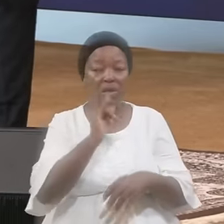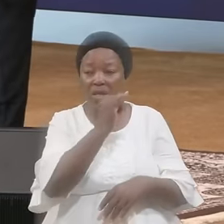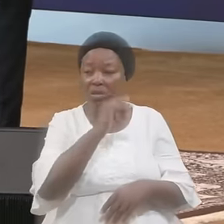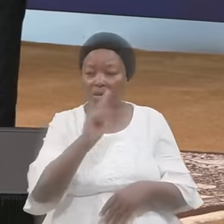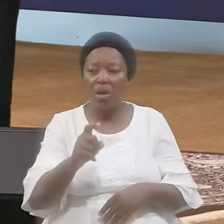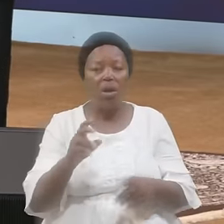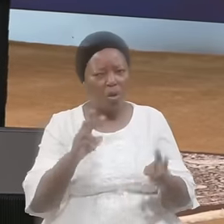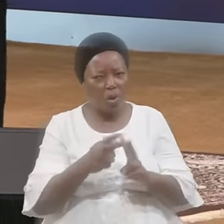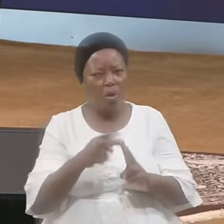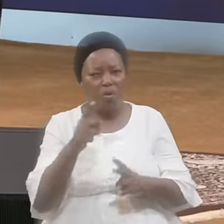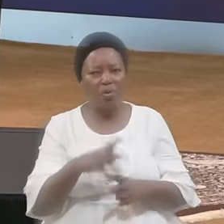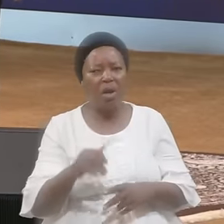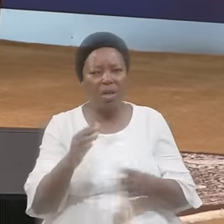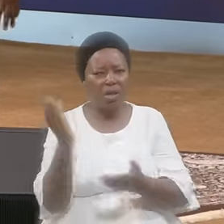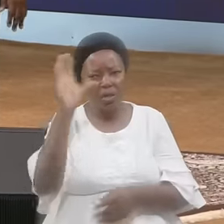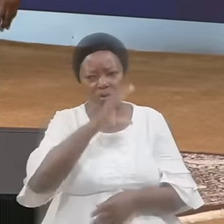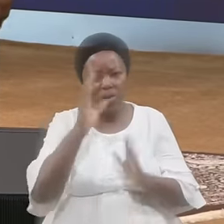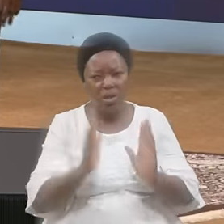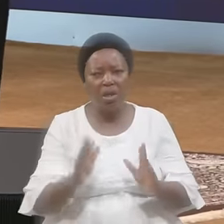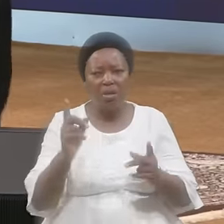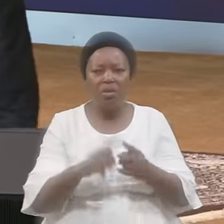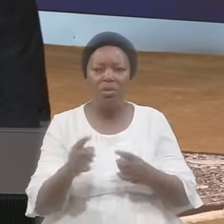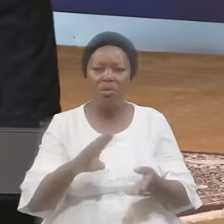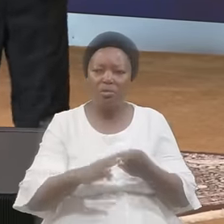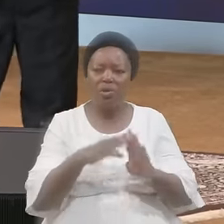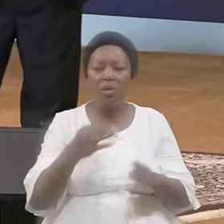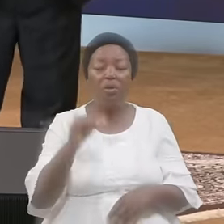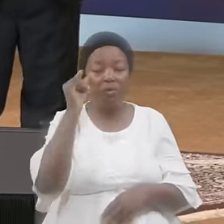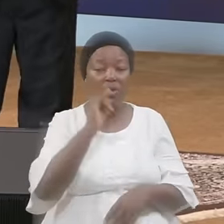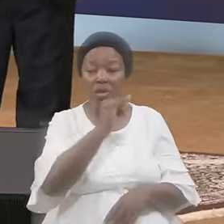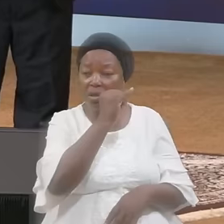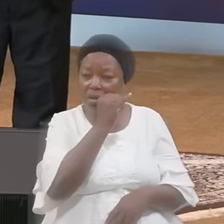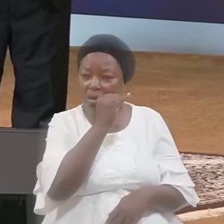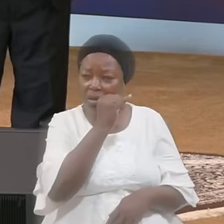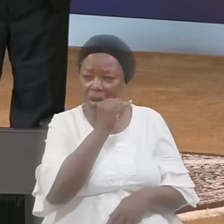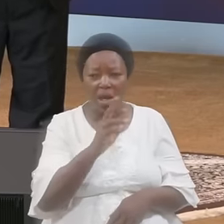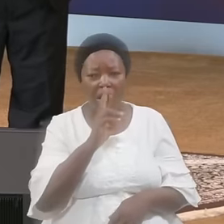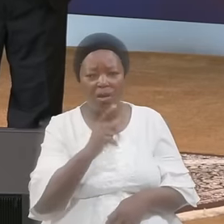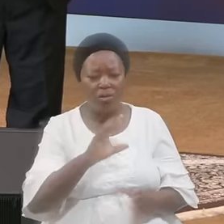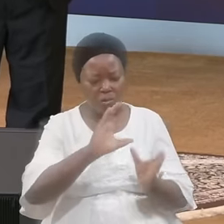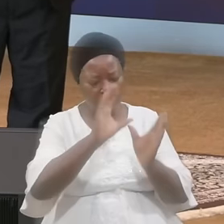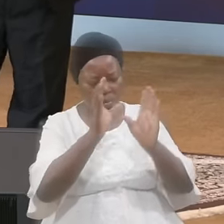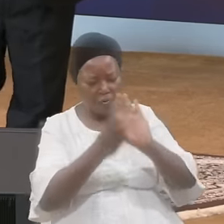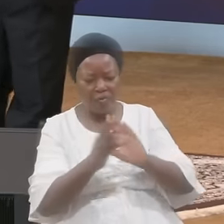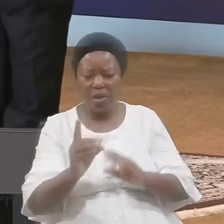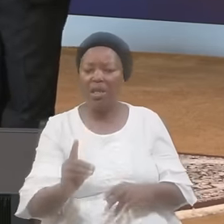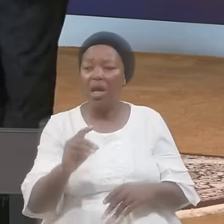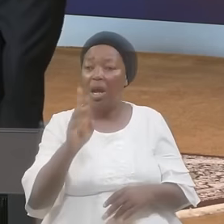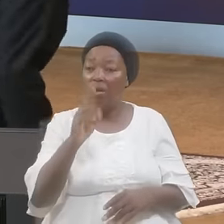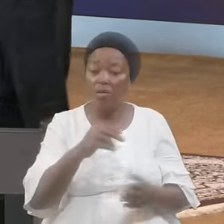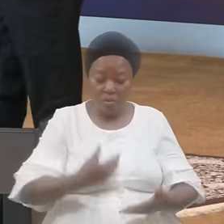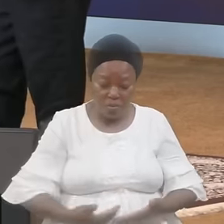To the Commonwealth Of Israel Are you Converted Are you Born again